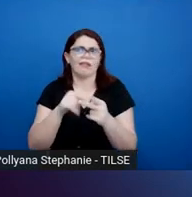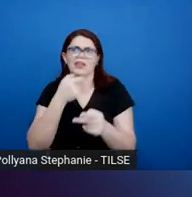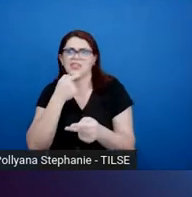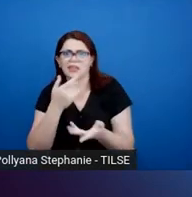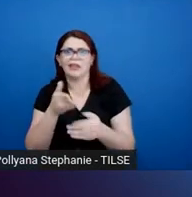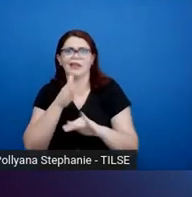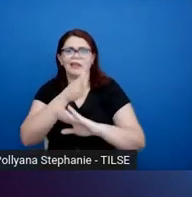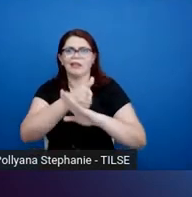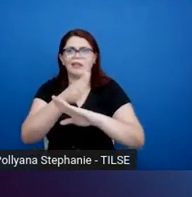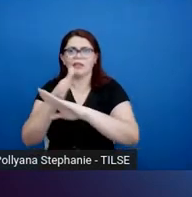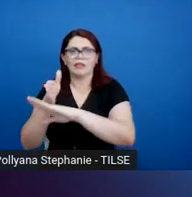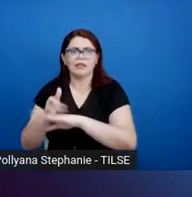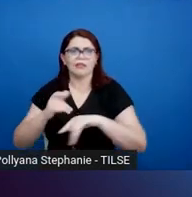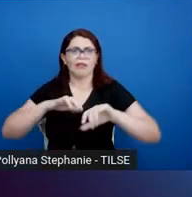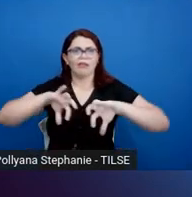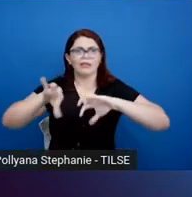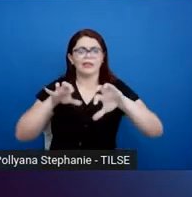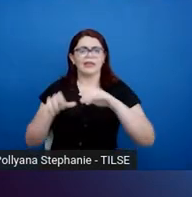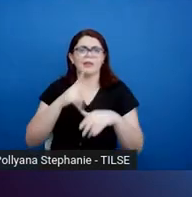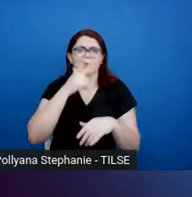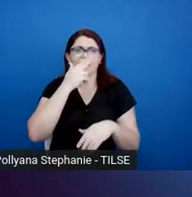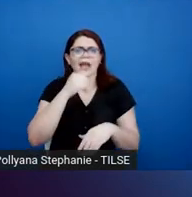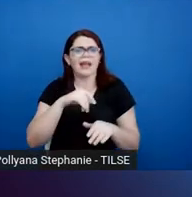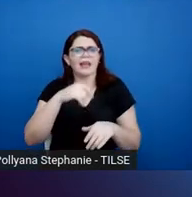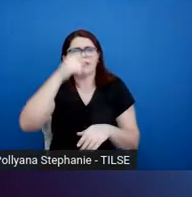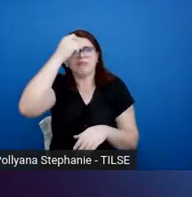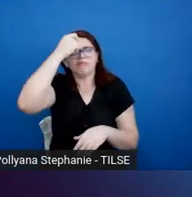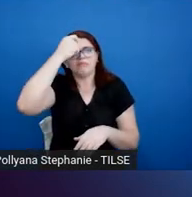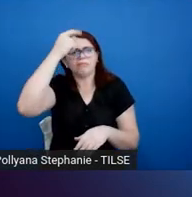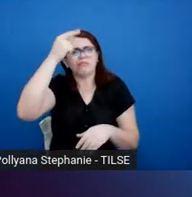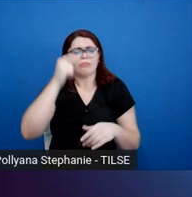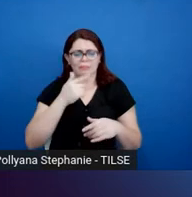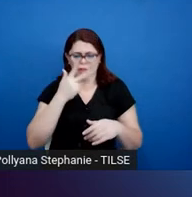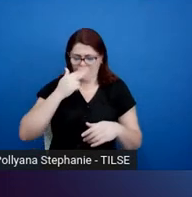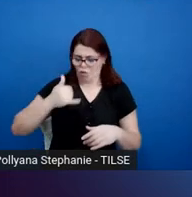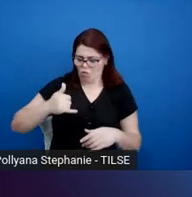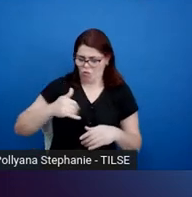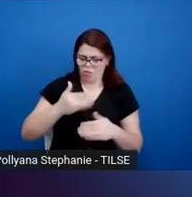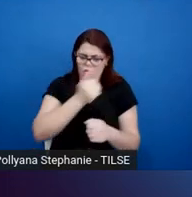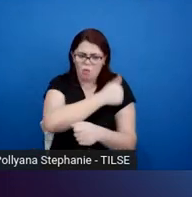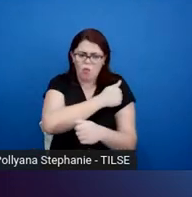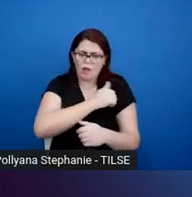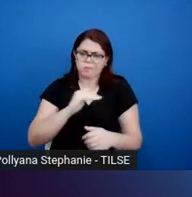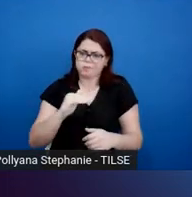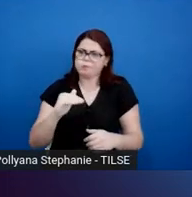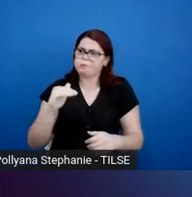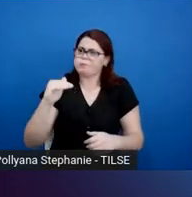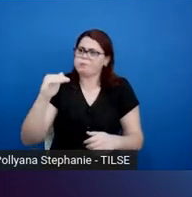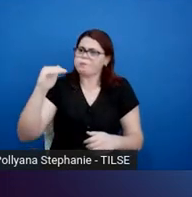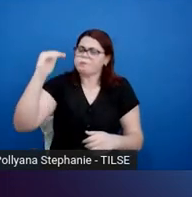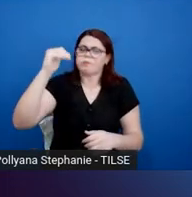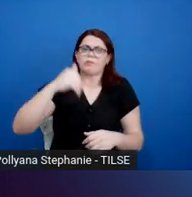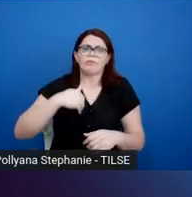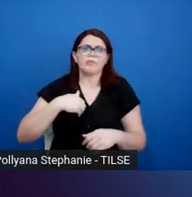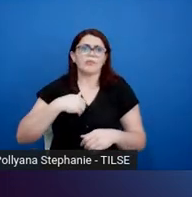And so we have the idea that as students grow up, their English instruction is,